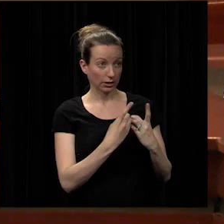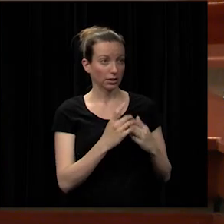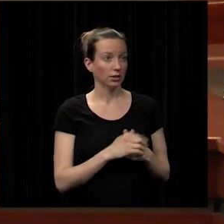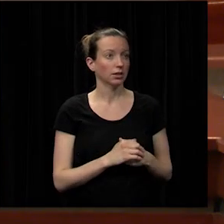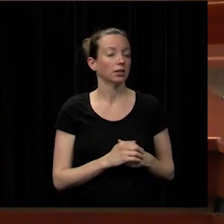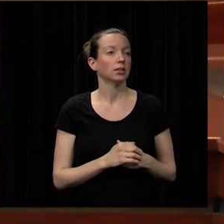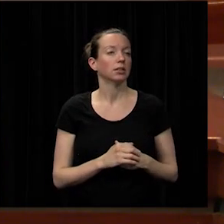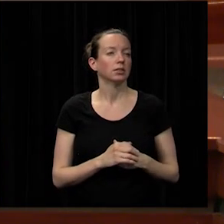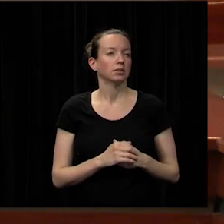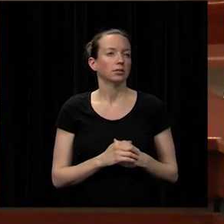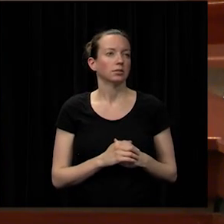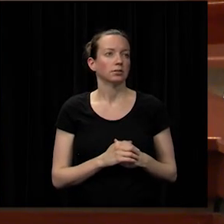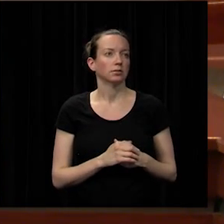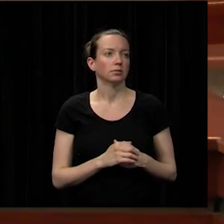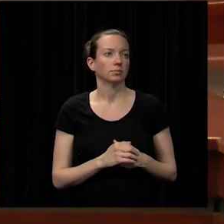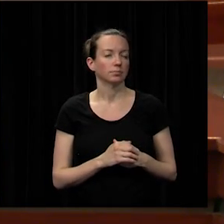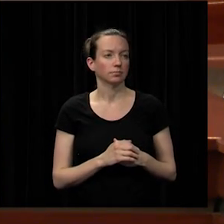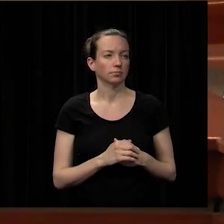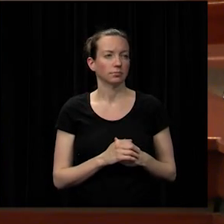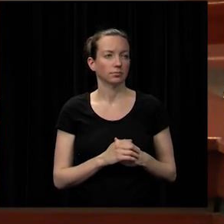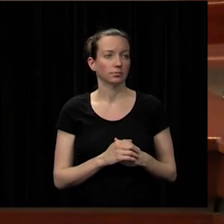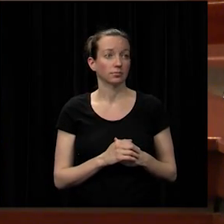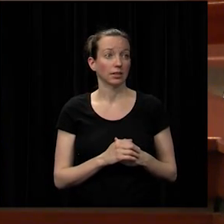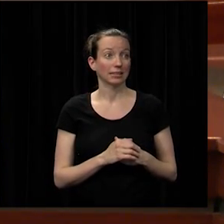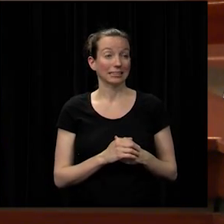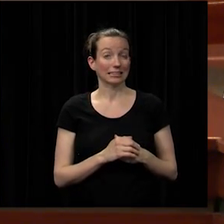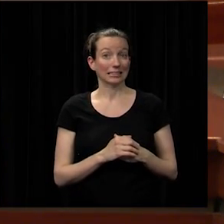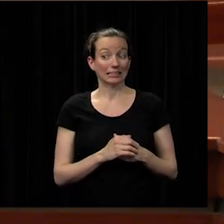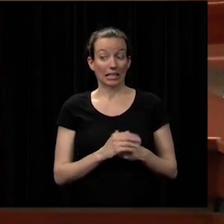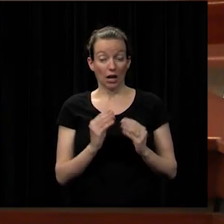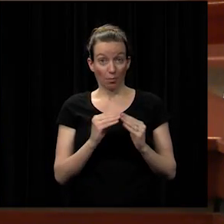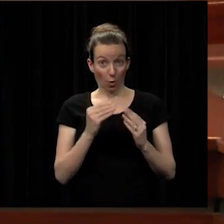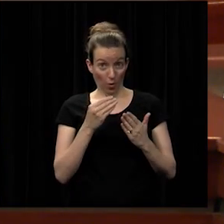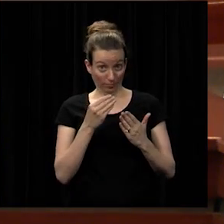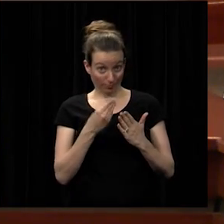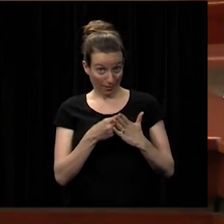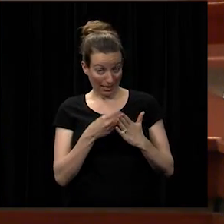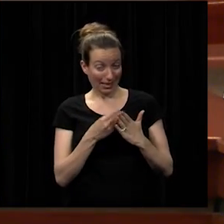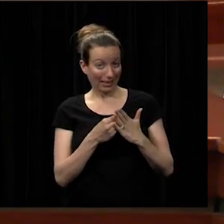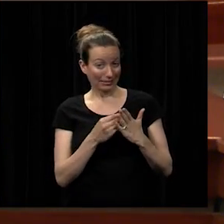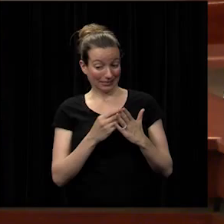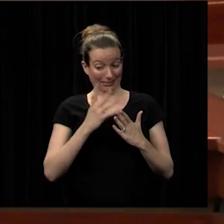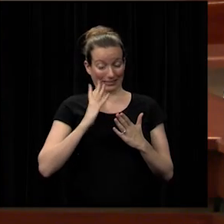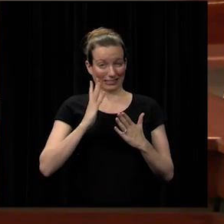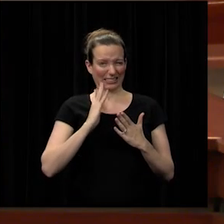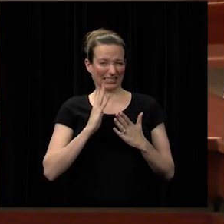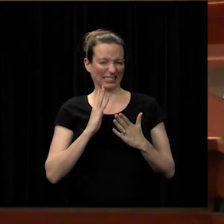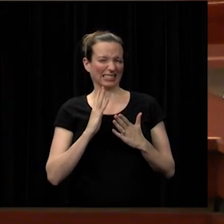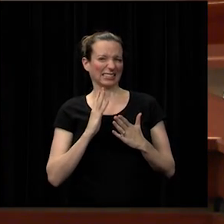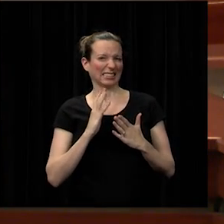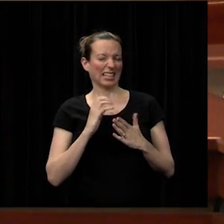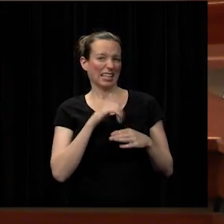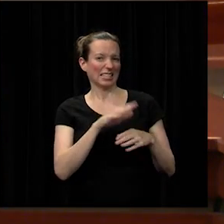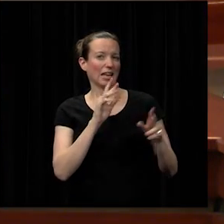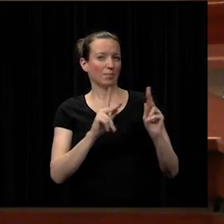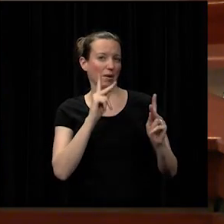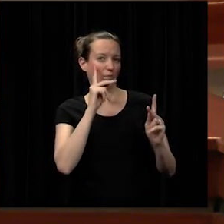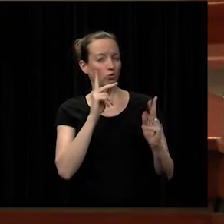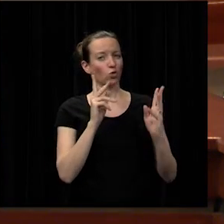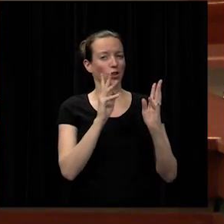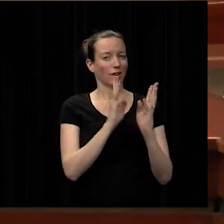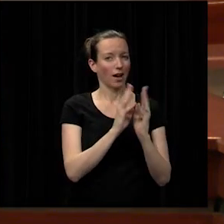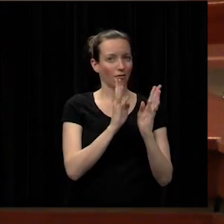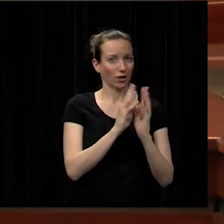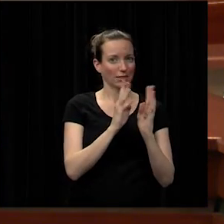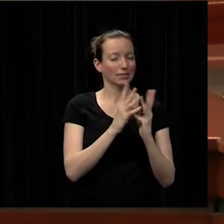times we used to send more uh board members to the national conference which is also always beneficial i think at the reception this afternoon a number of